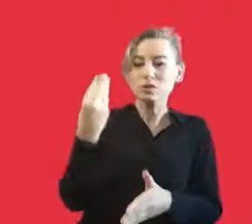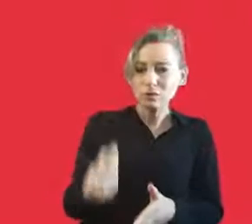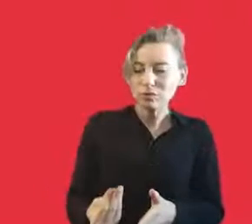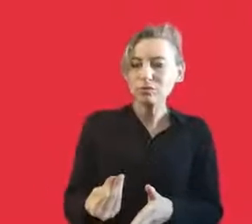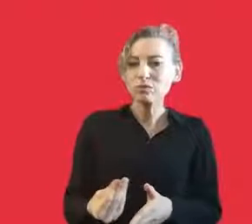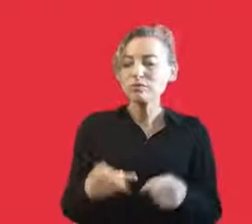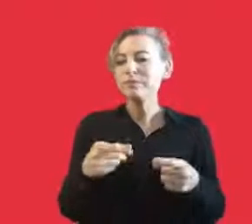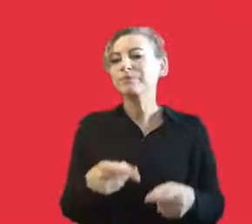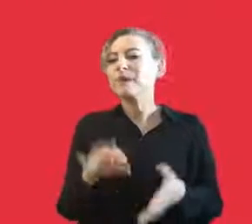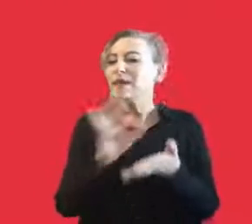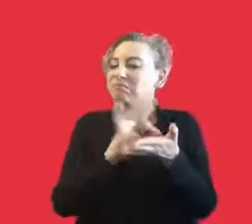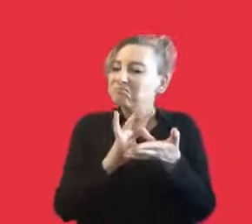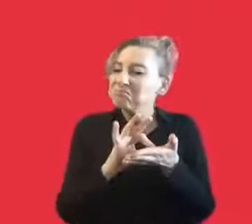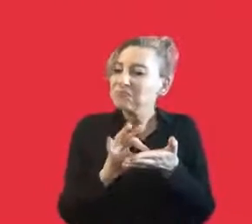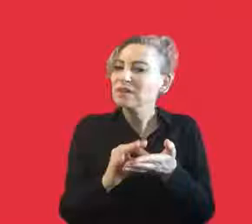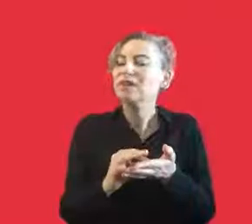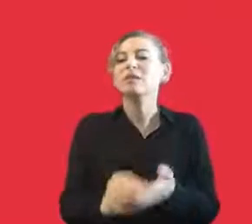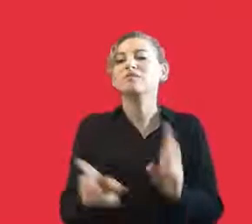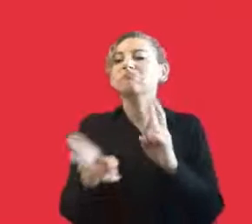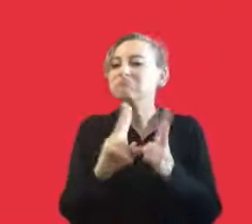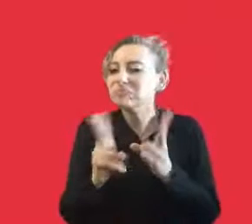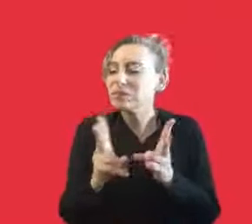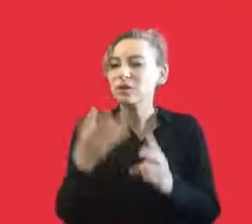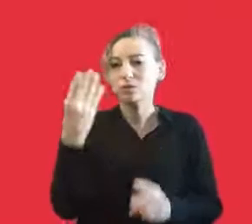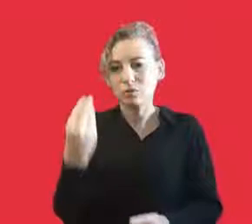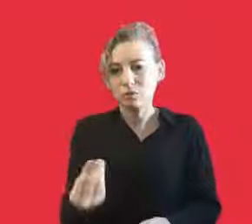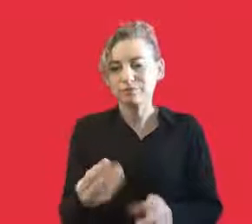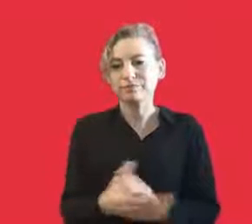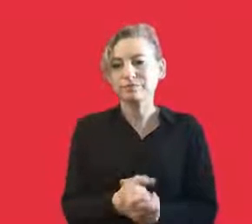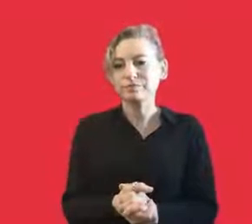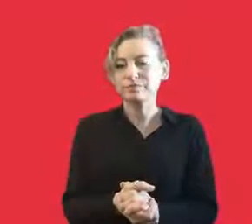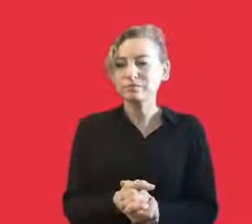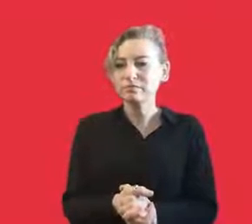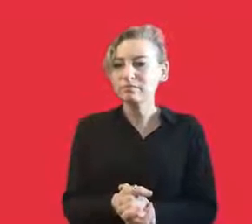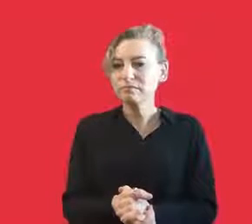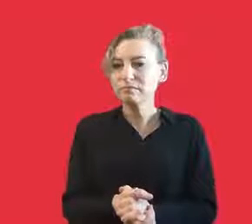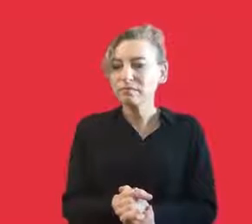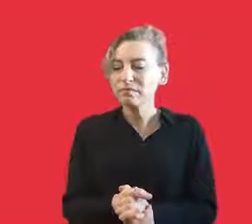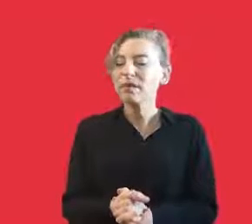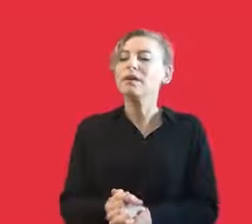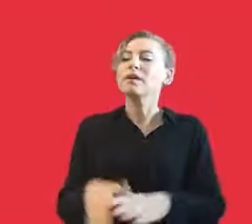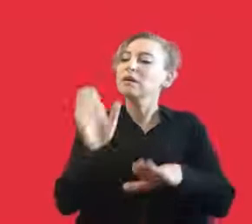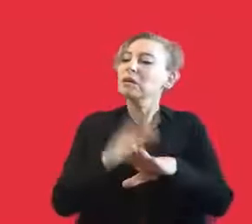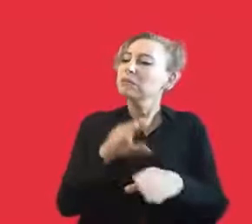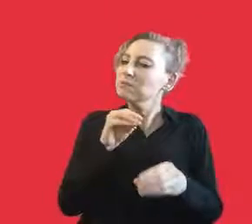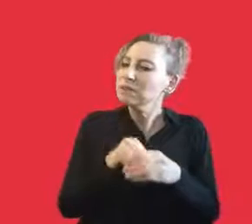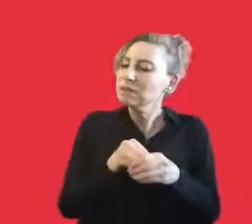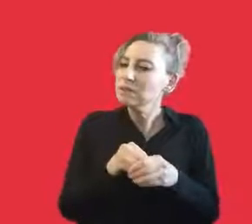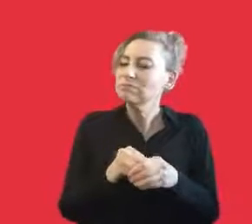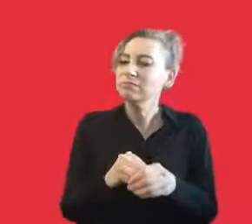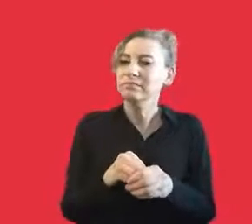as well. We have volunteering projects as well. So we have open spaces for authors and script writers. But of course,